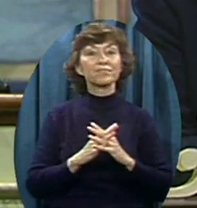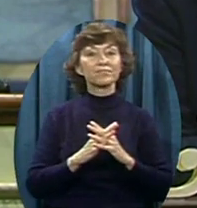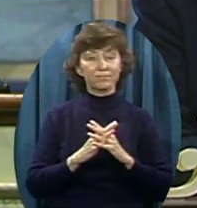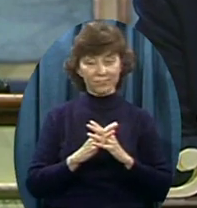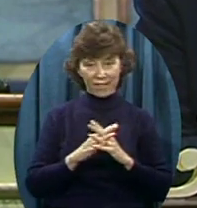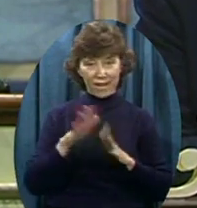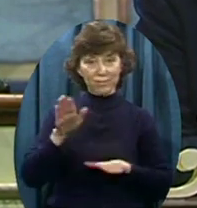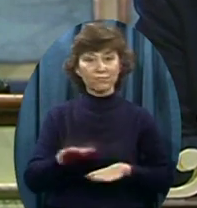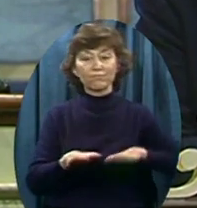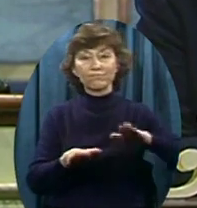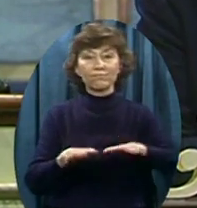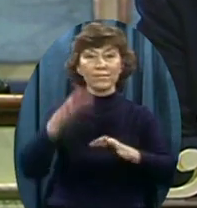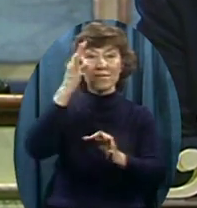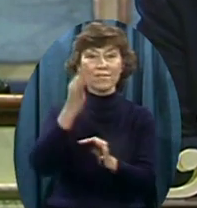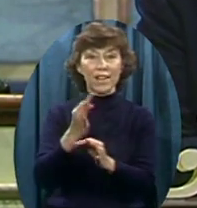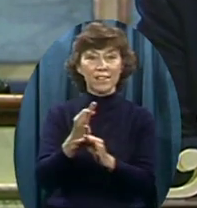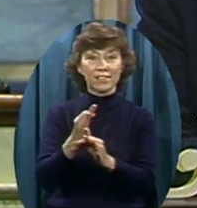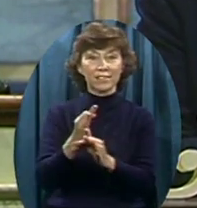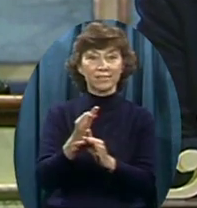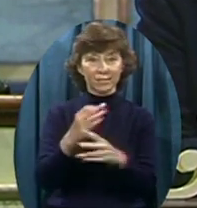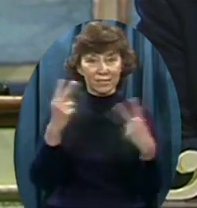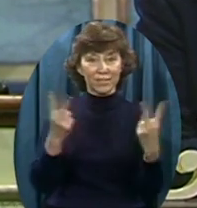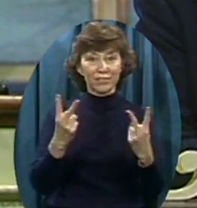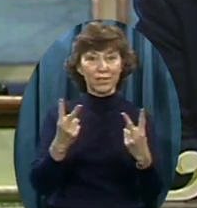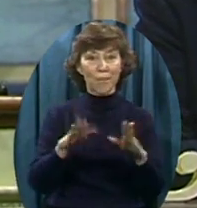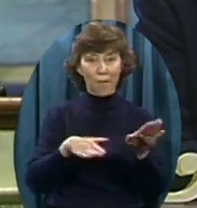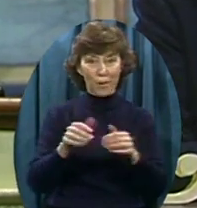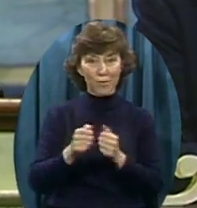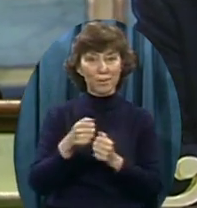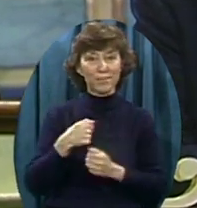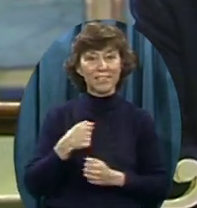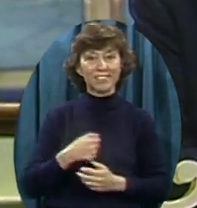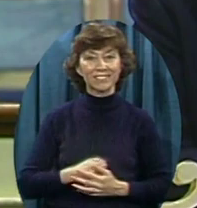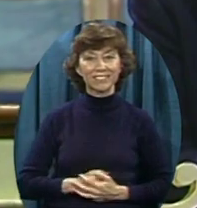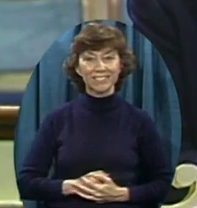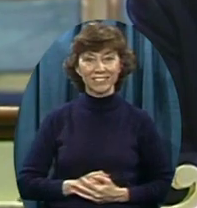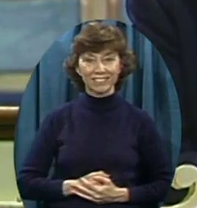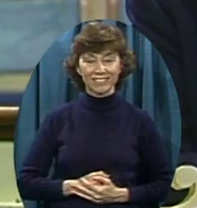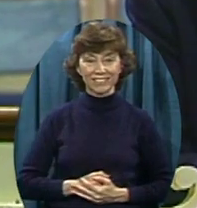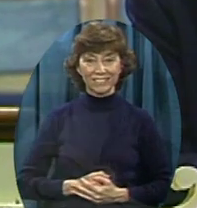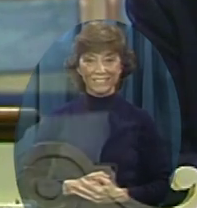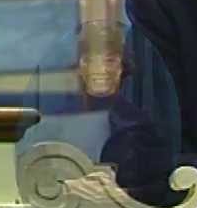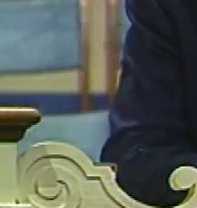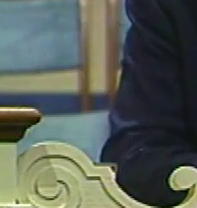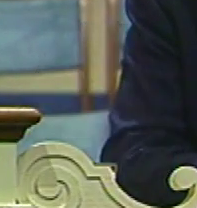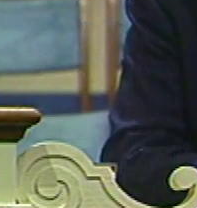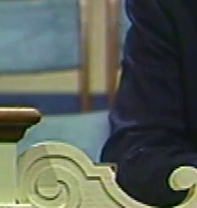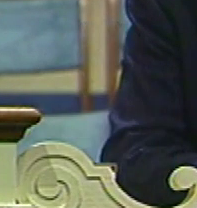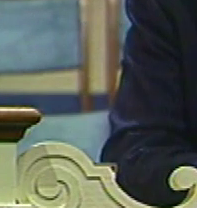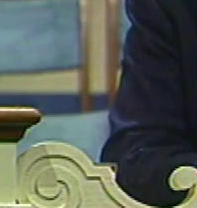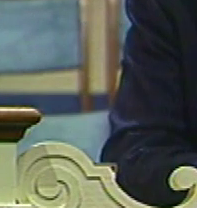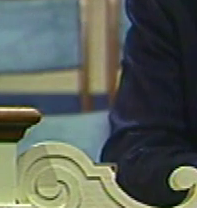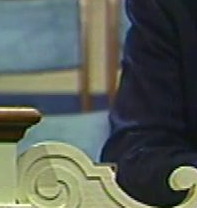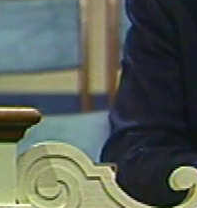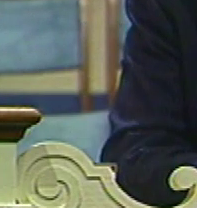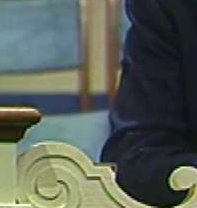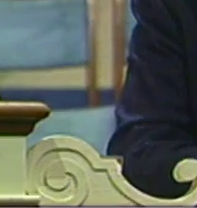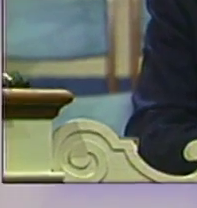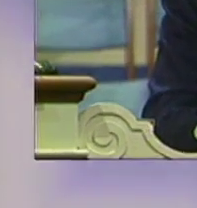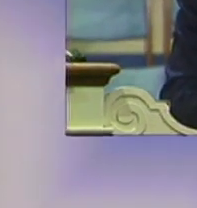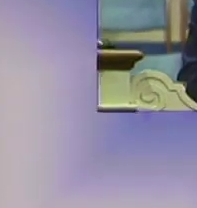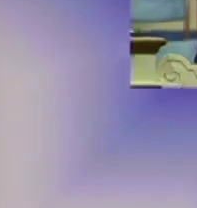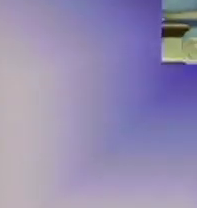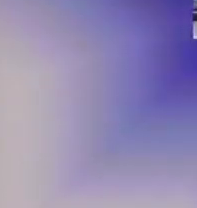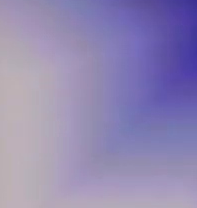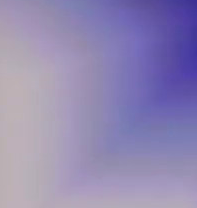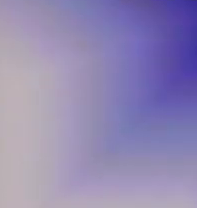crisis Into victory Come walk with me If you agree with Dr. Falwell That the time in which We have to turn this nation